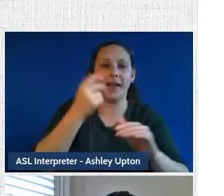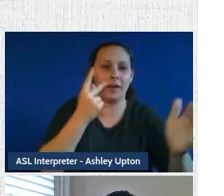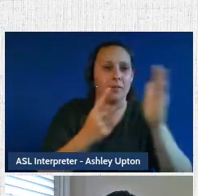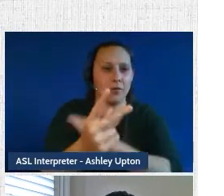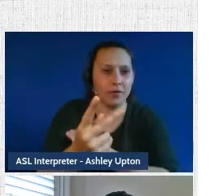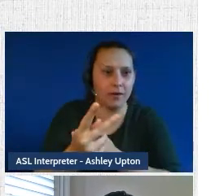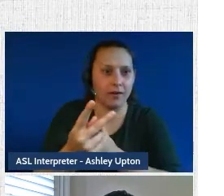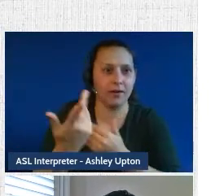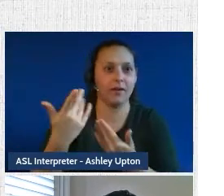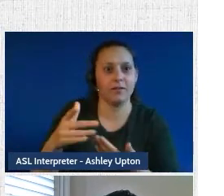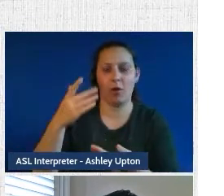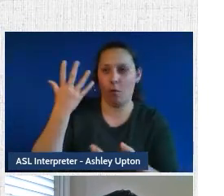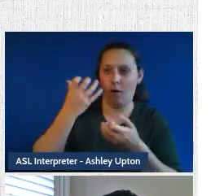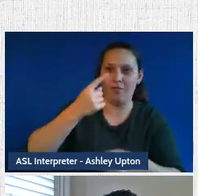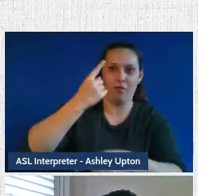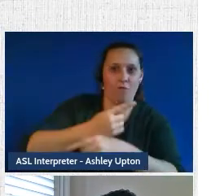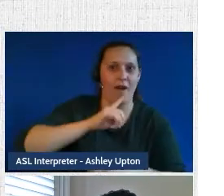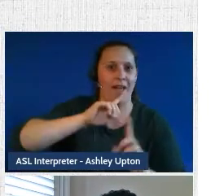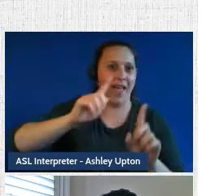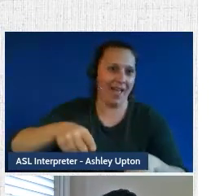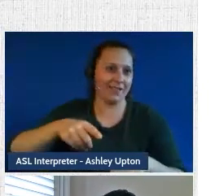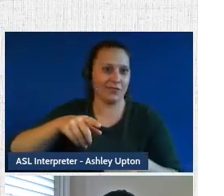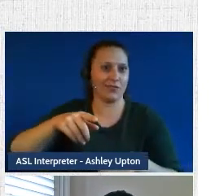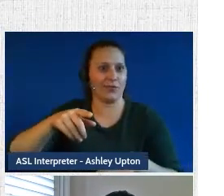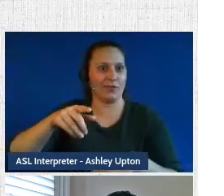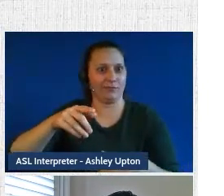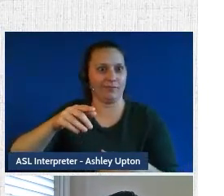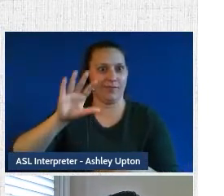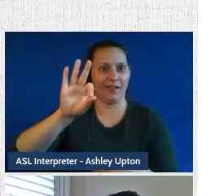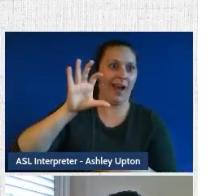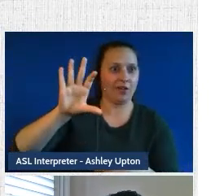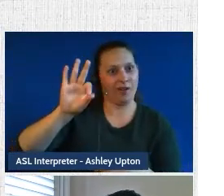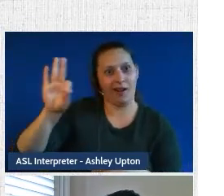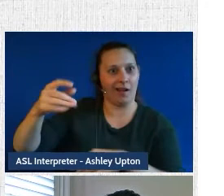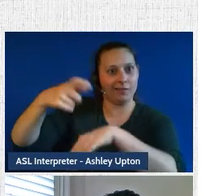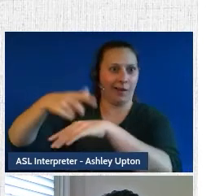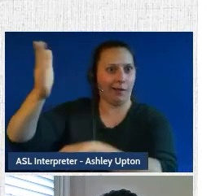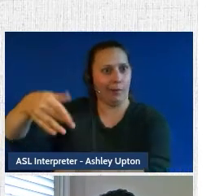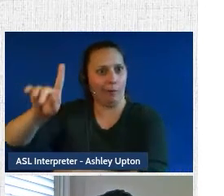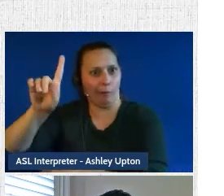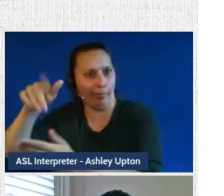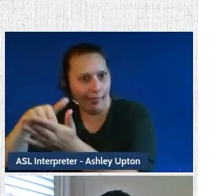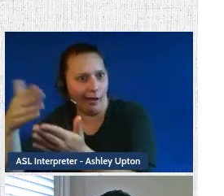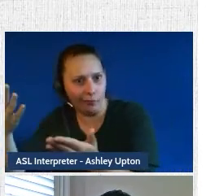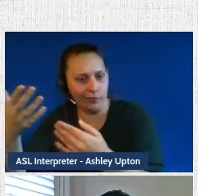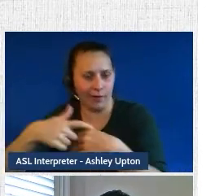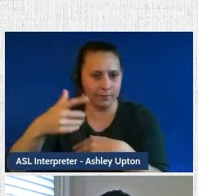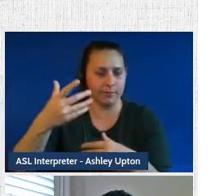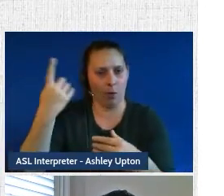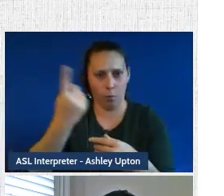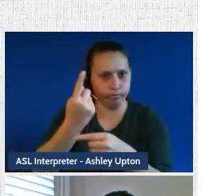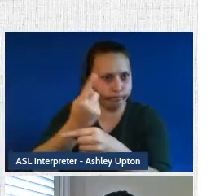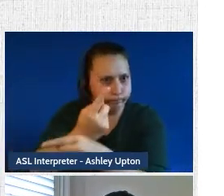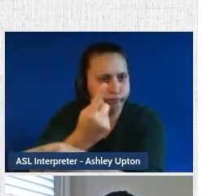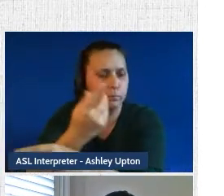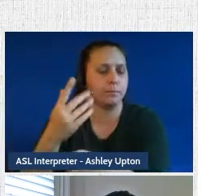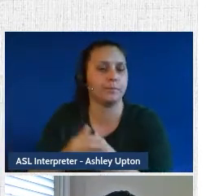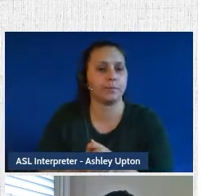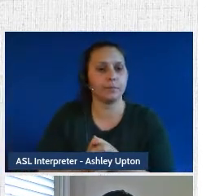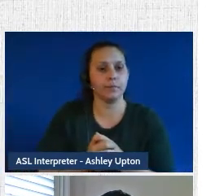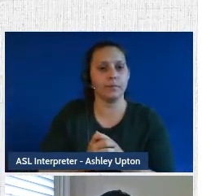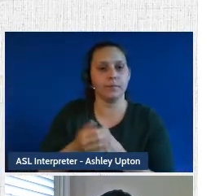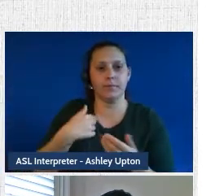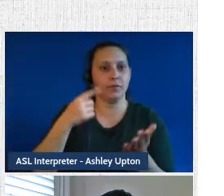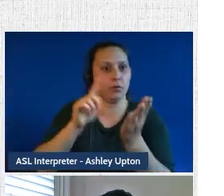999 times out of 1000. And so I started off by looking for data on consumer complaints, which, to my surprise,